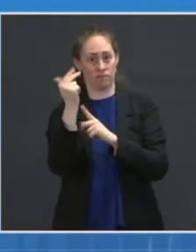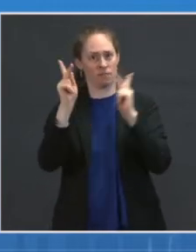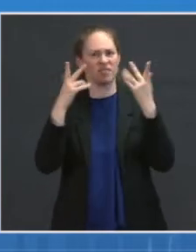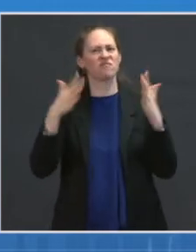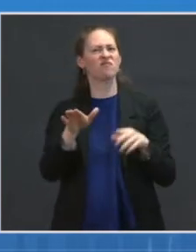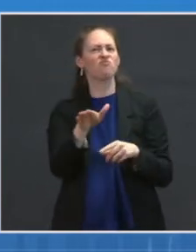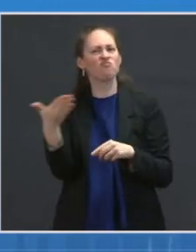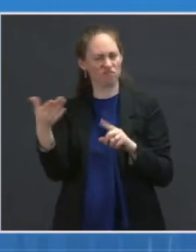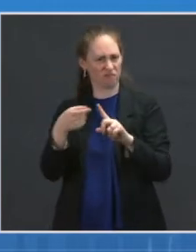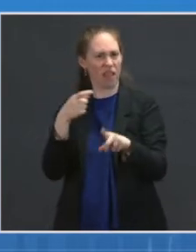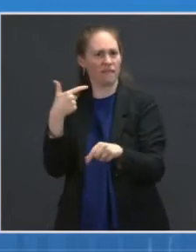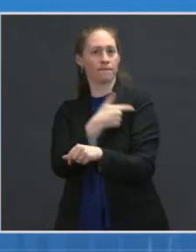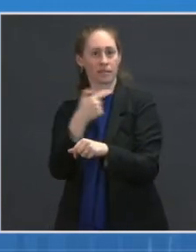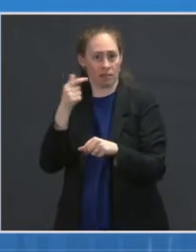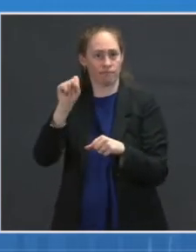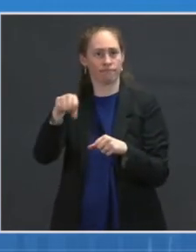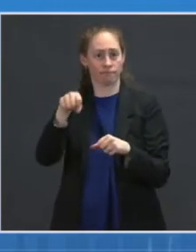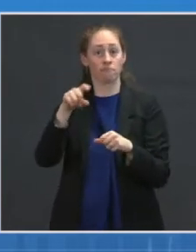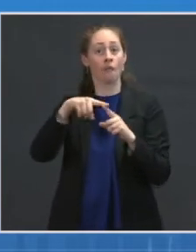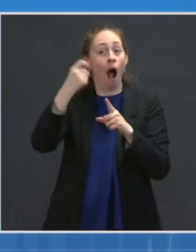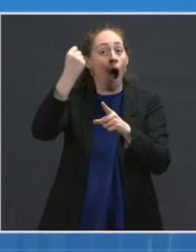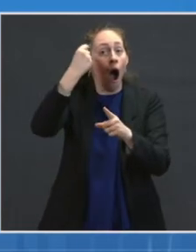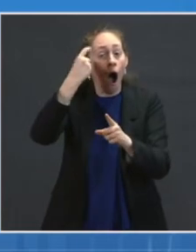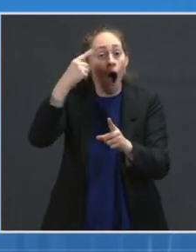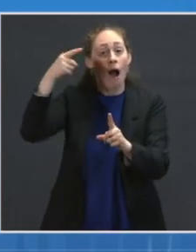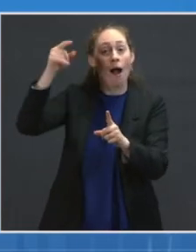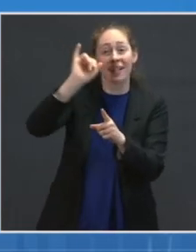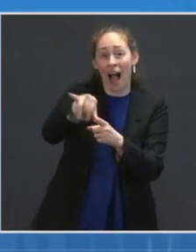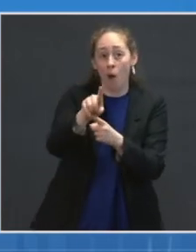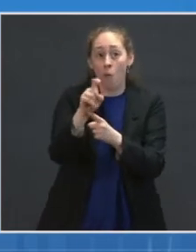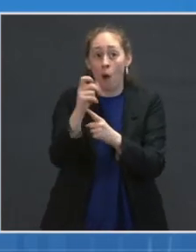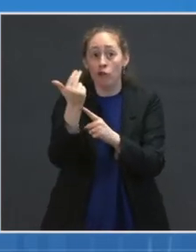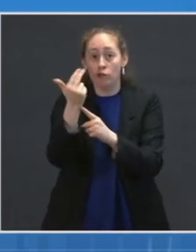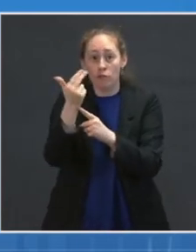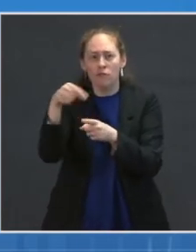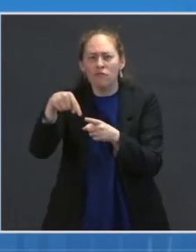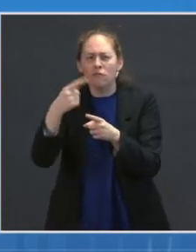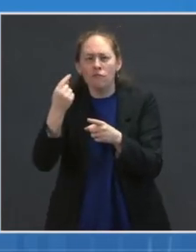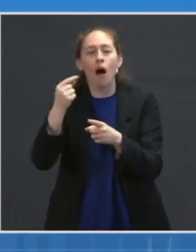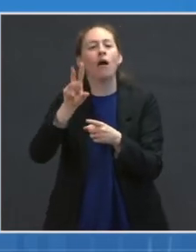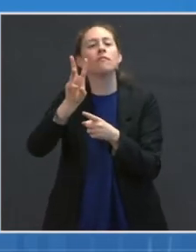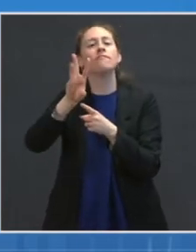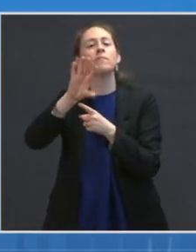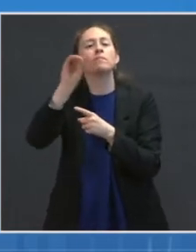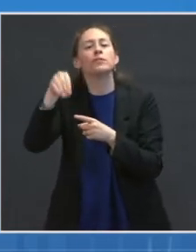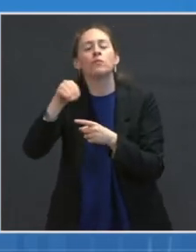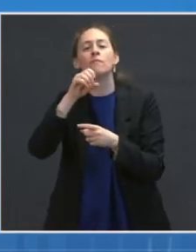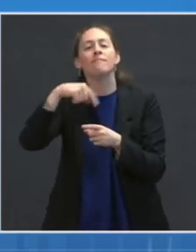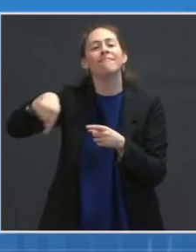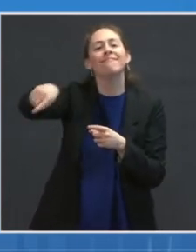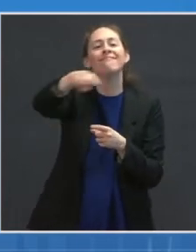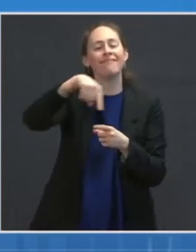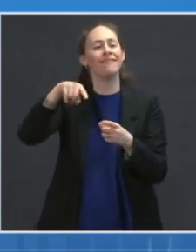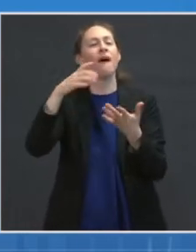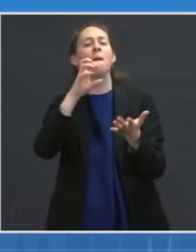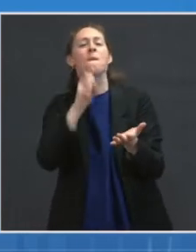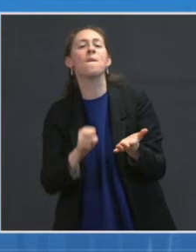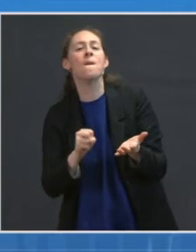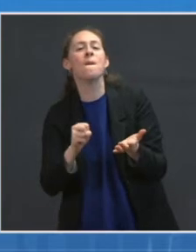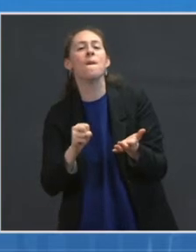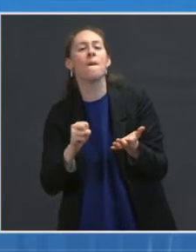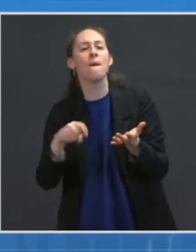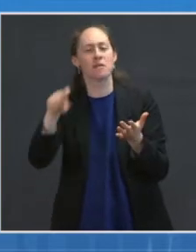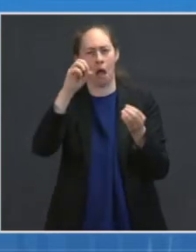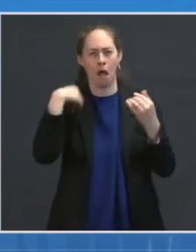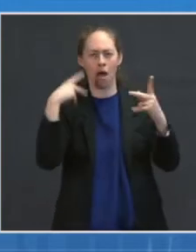were among long-term care facility residents. A thorough review of the available data indicated that these deaths